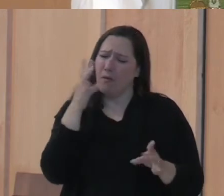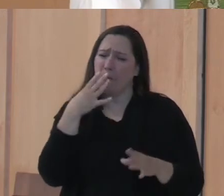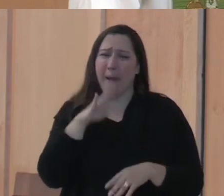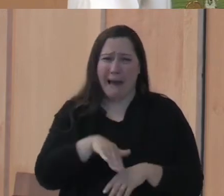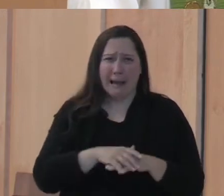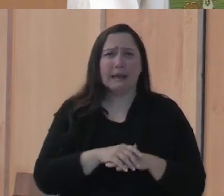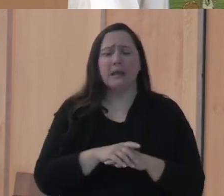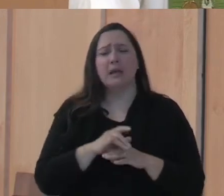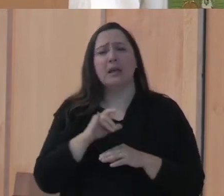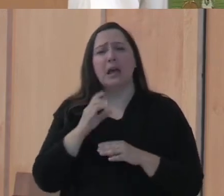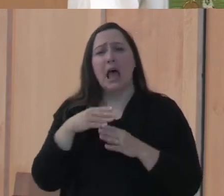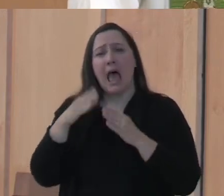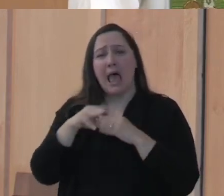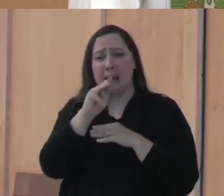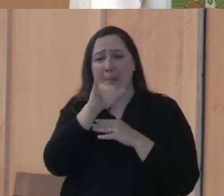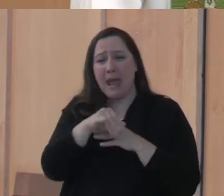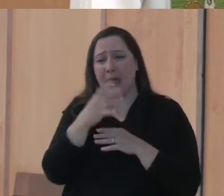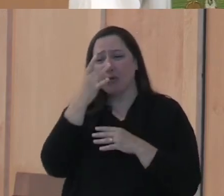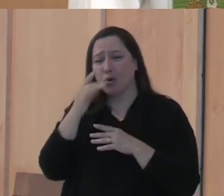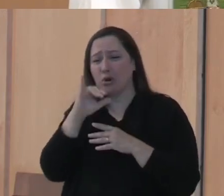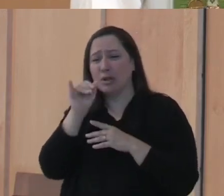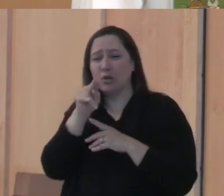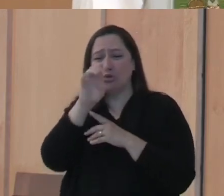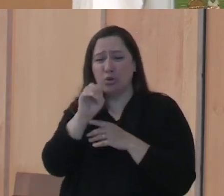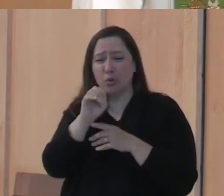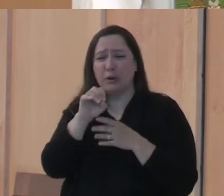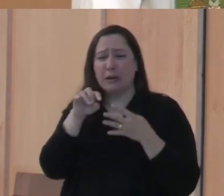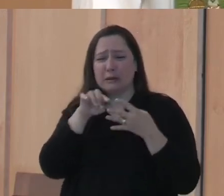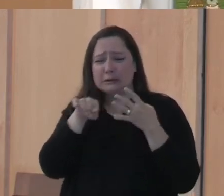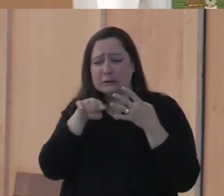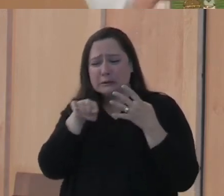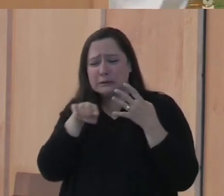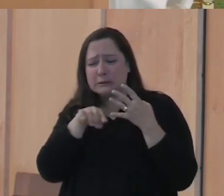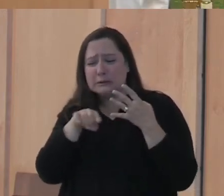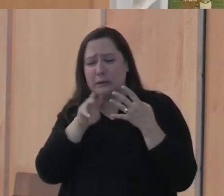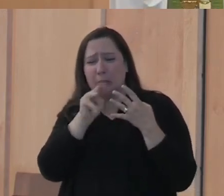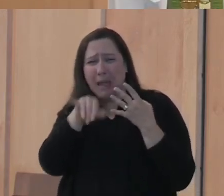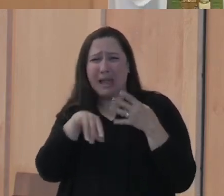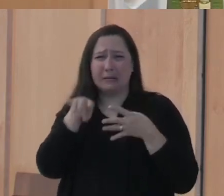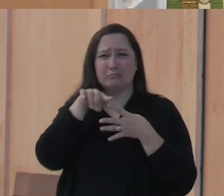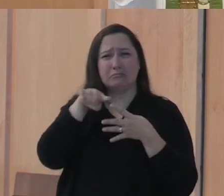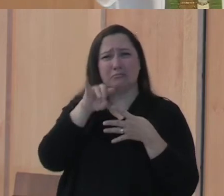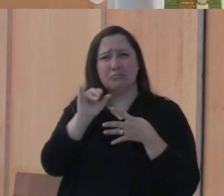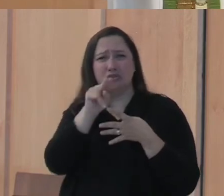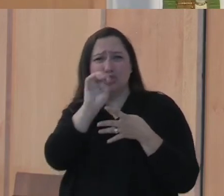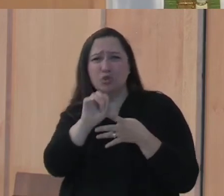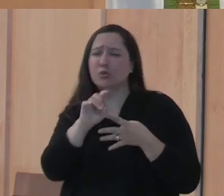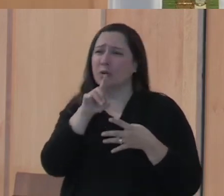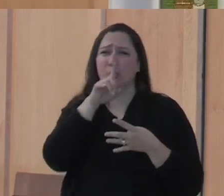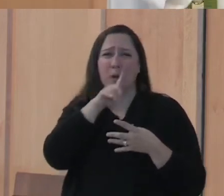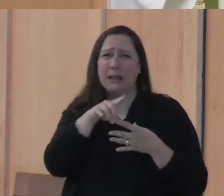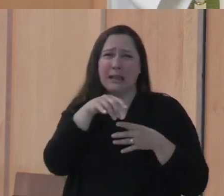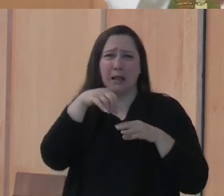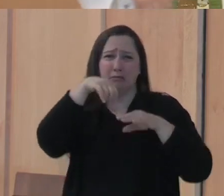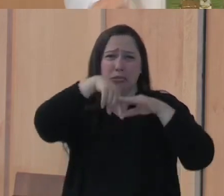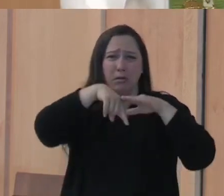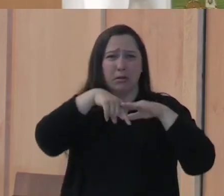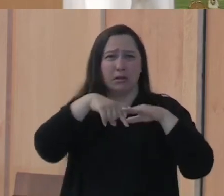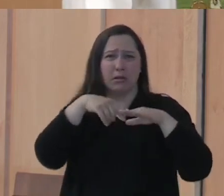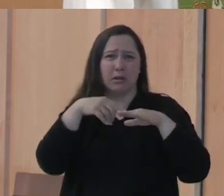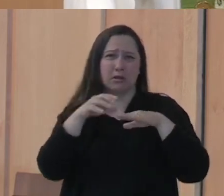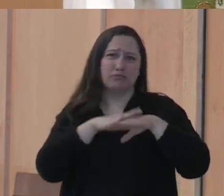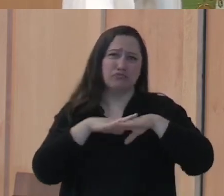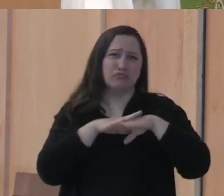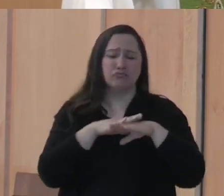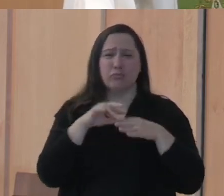If, let's say, end of May, early June, it's really wet, the corn plants just have their roots shallow then. They see no need to send the roots down deep.